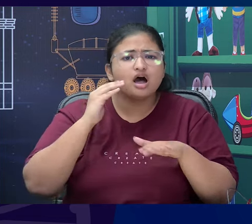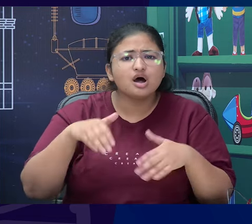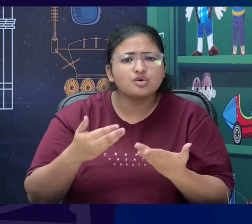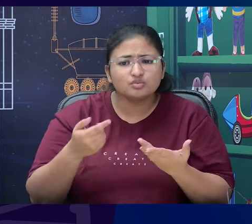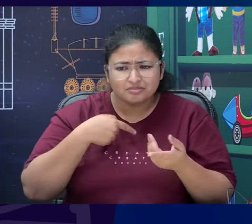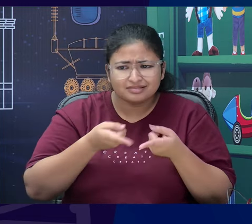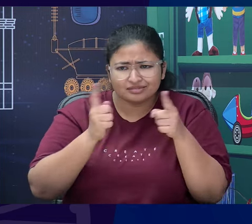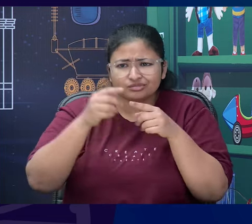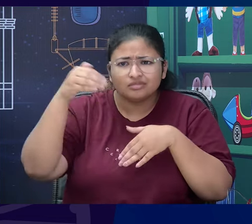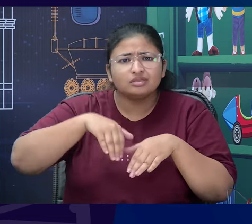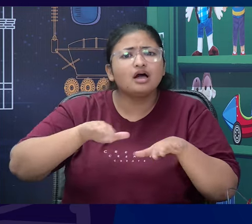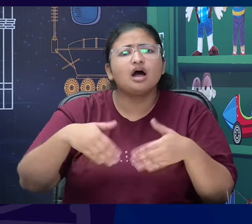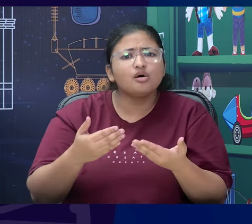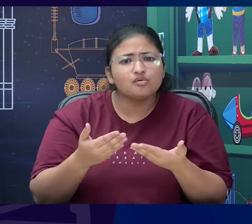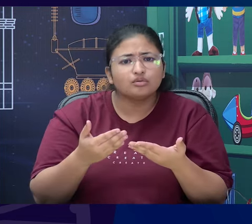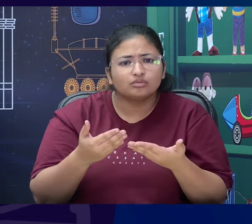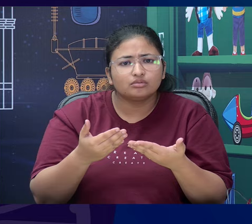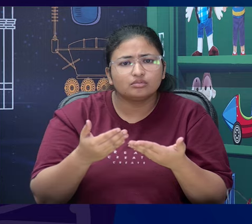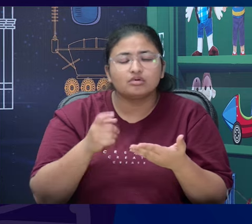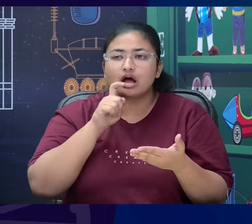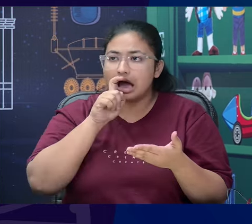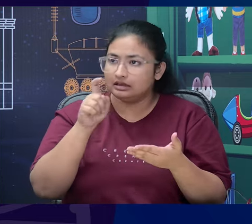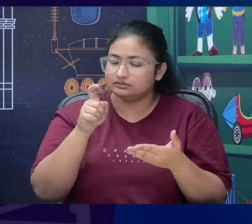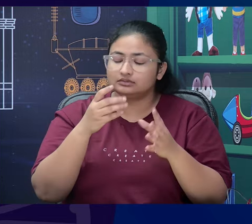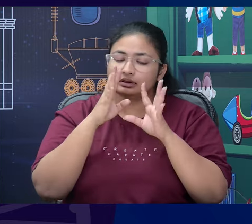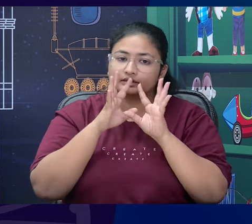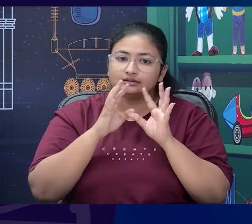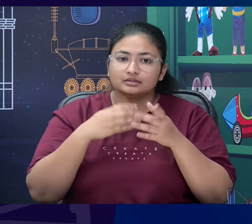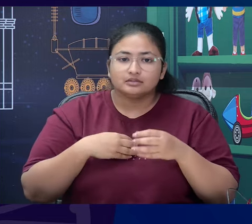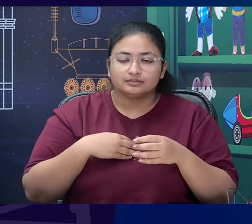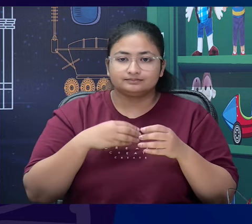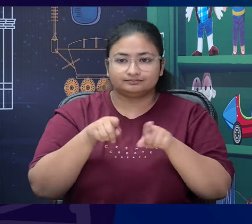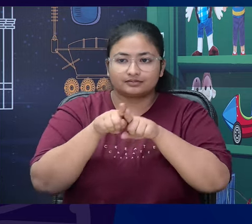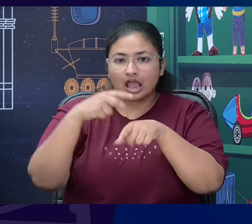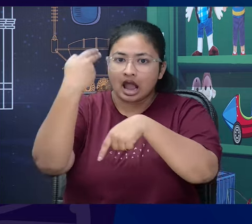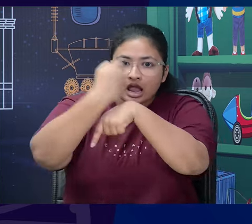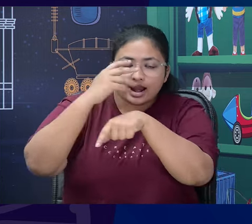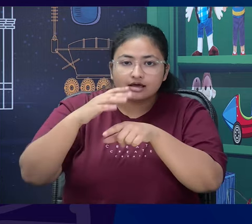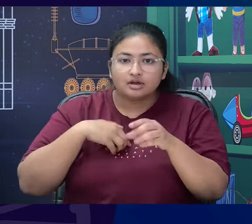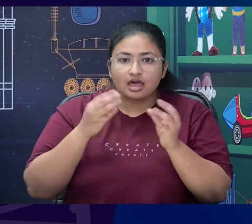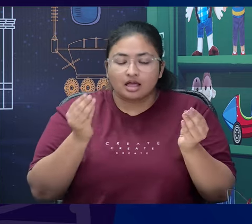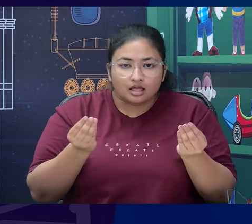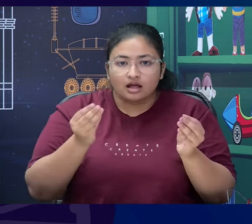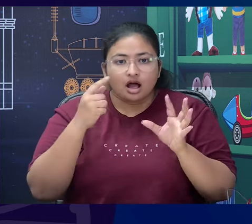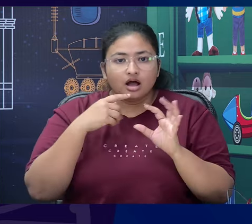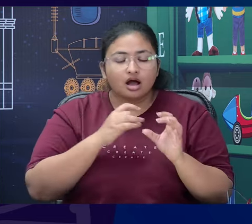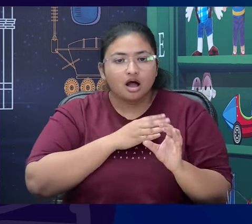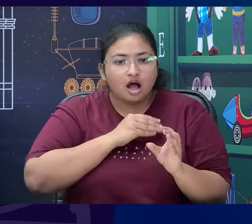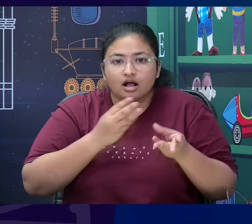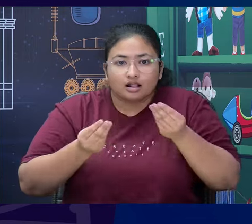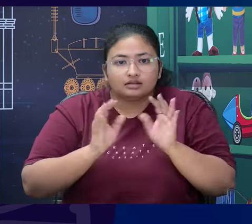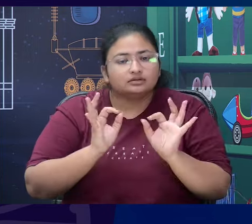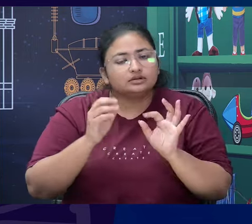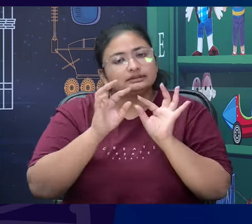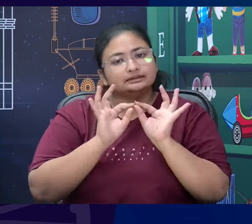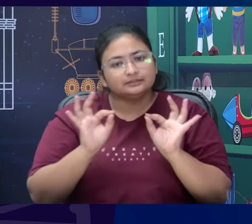room. So, he is someone who is calm, but he shows that he is upset